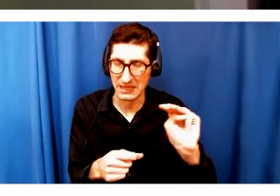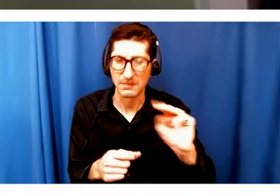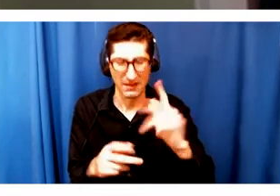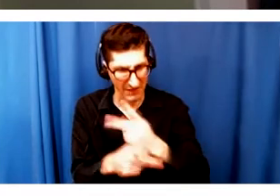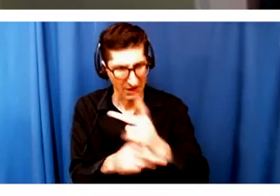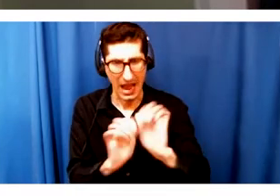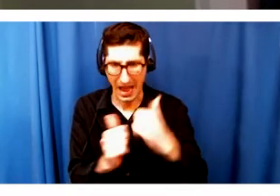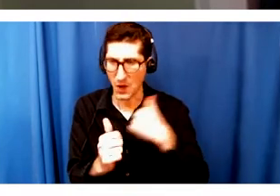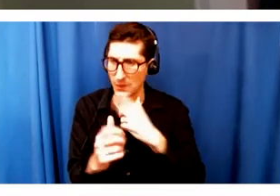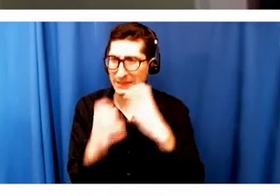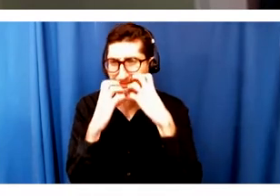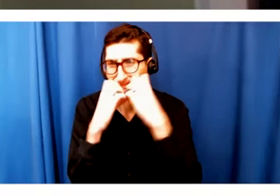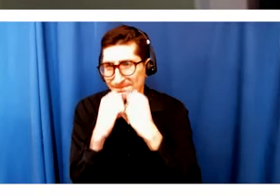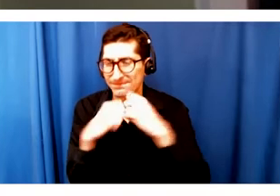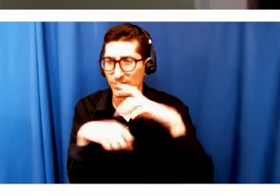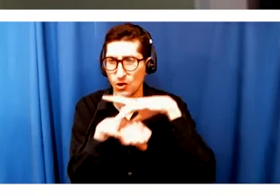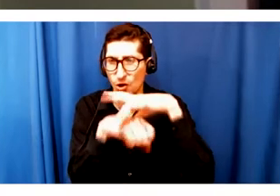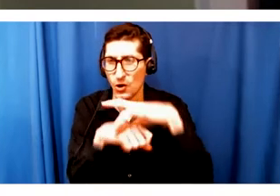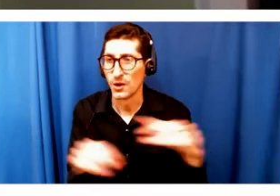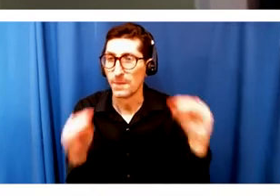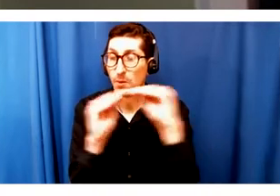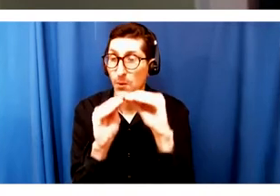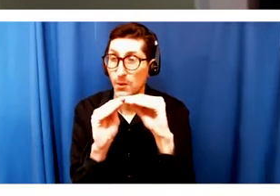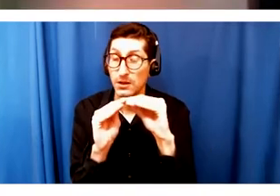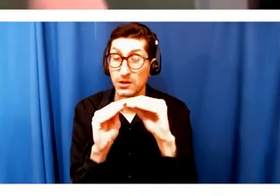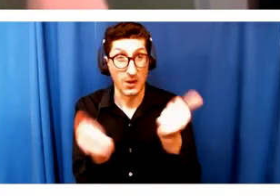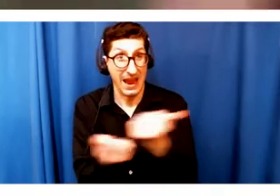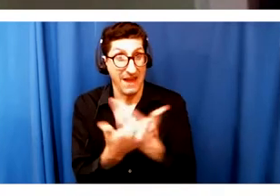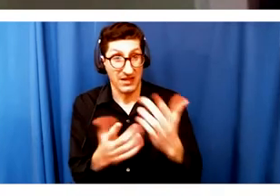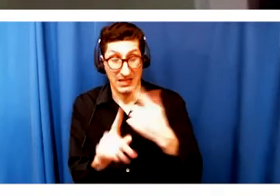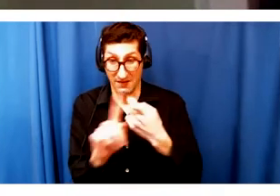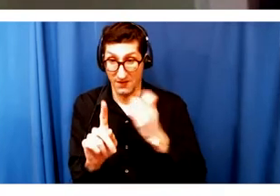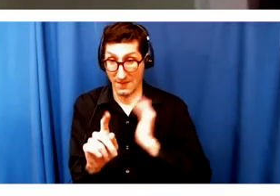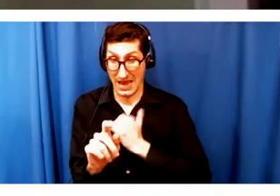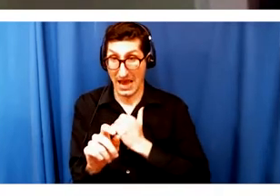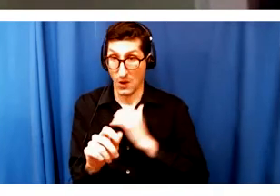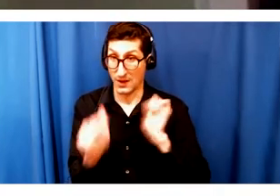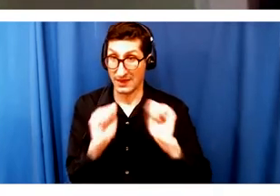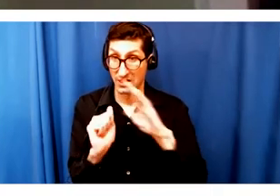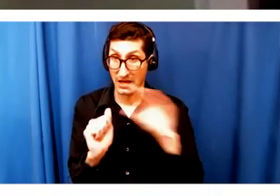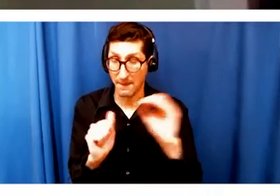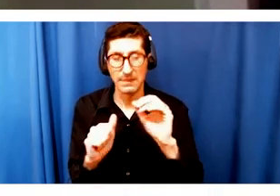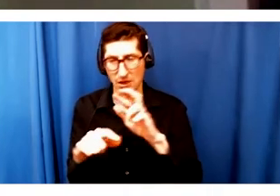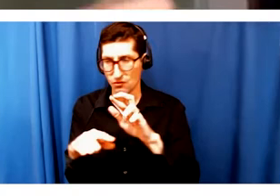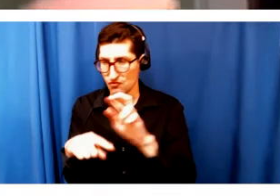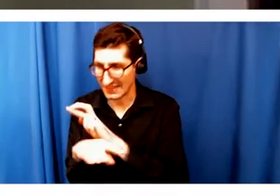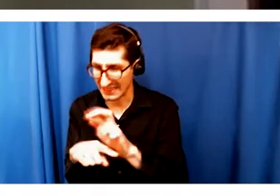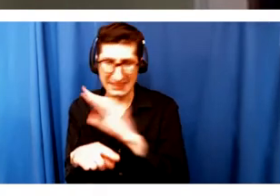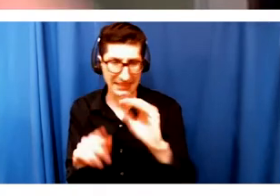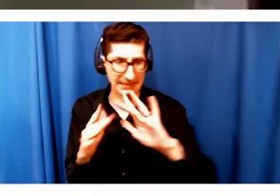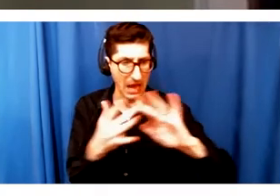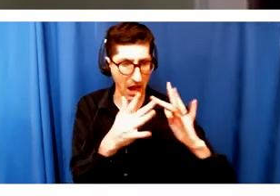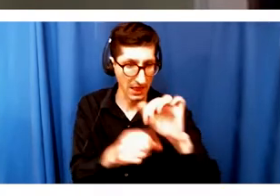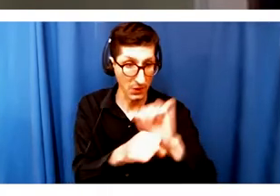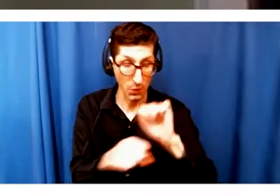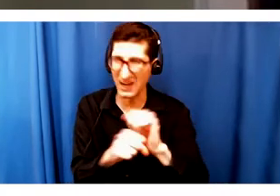that you're going to see coming out of Arts Emerson, including the residencies and what's on online, will in some way try to teach us